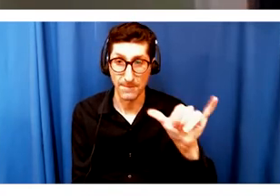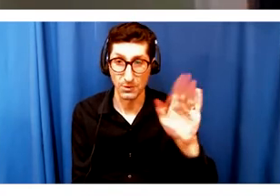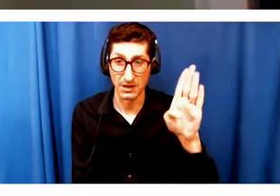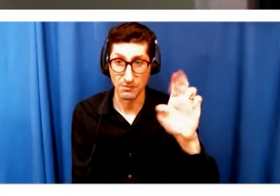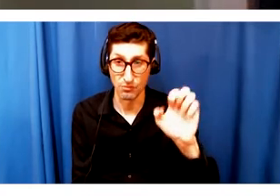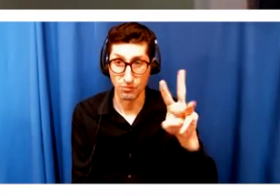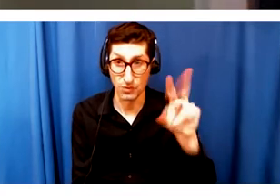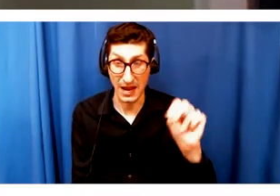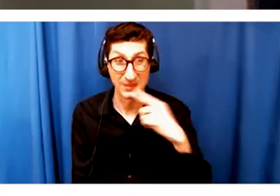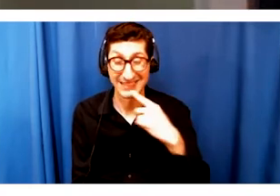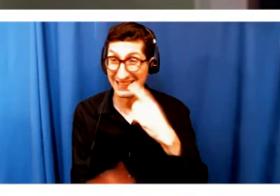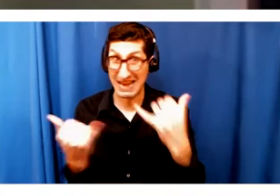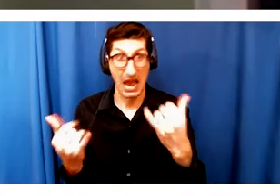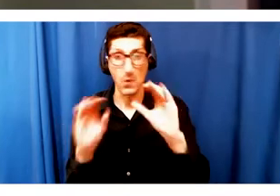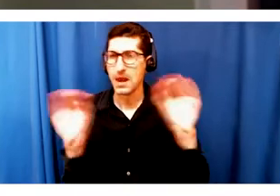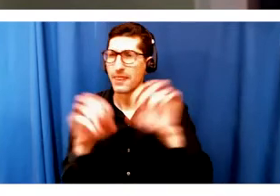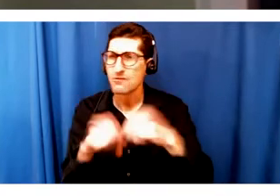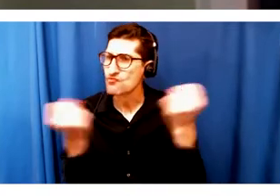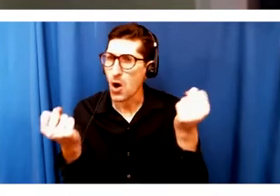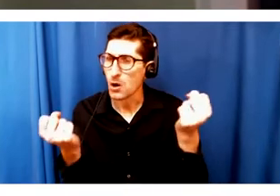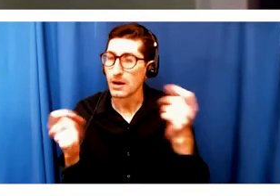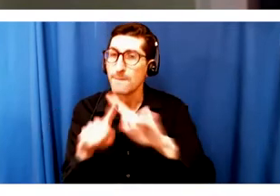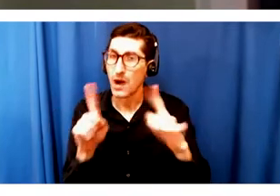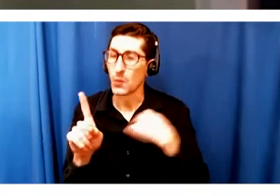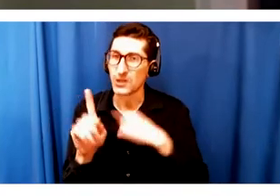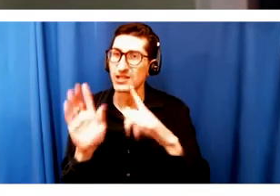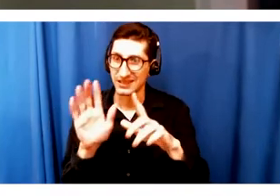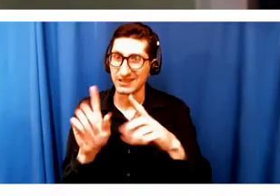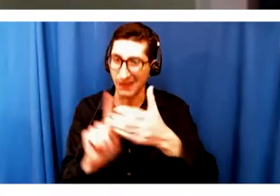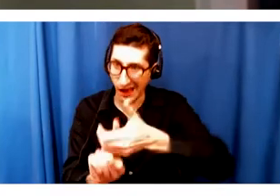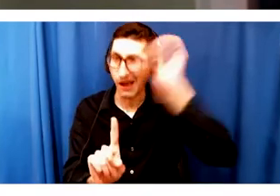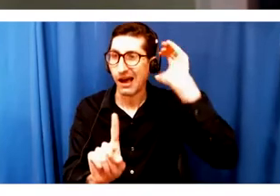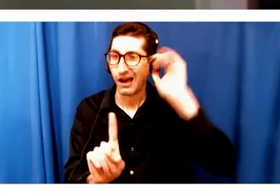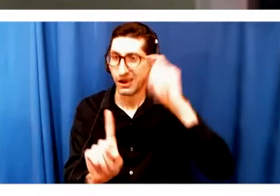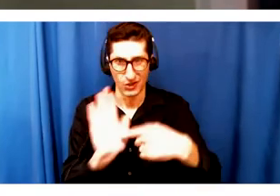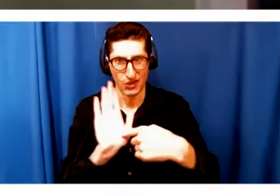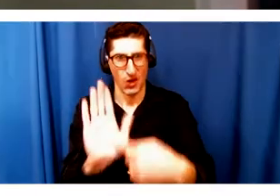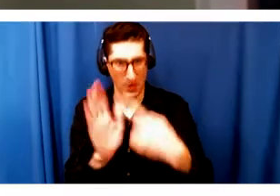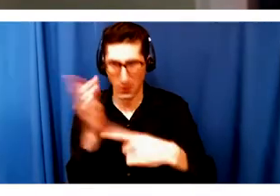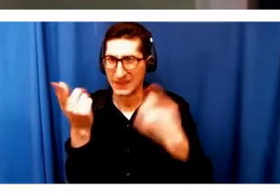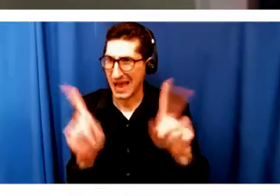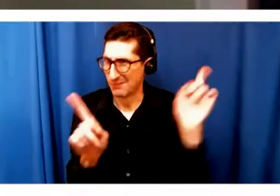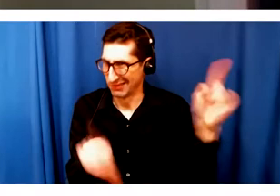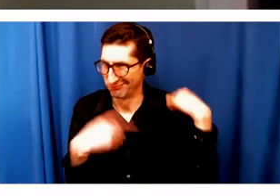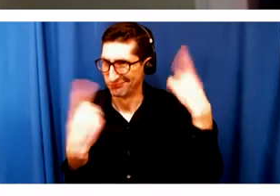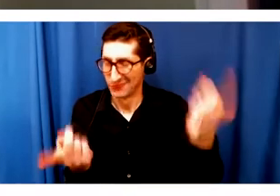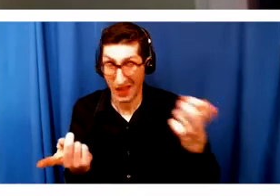is what it's always been. It's just now being revealed. And this revelation is coming from the pandemic. All of this is coming from